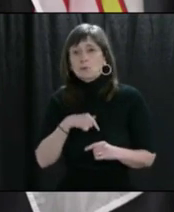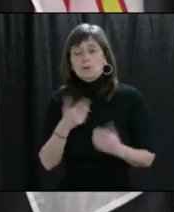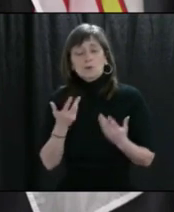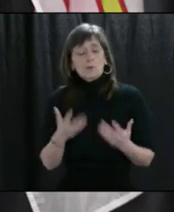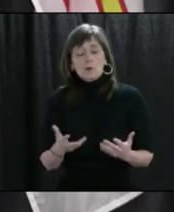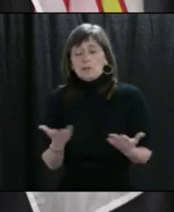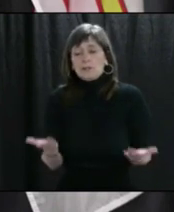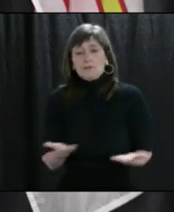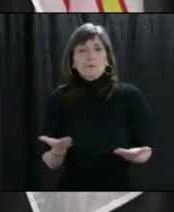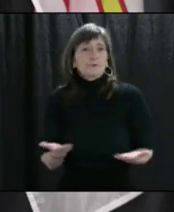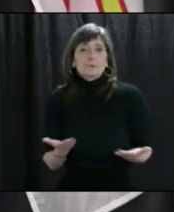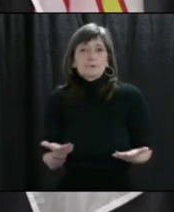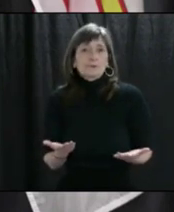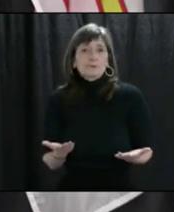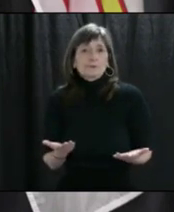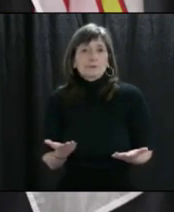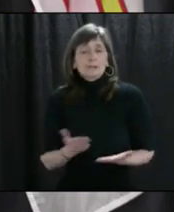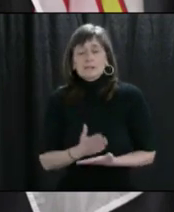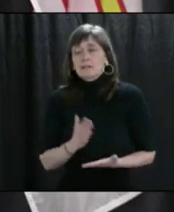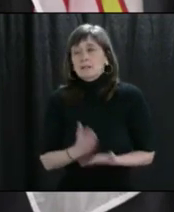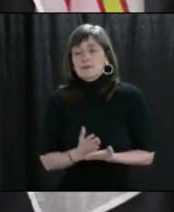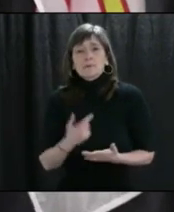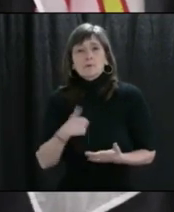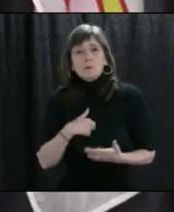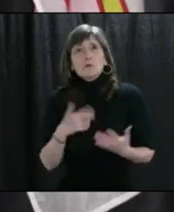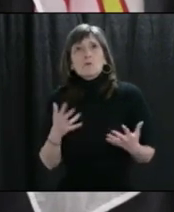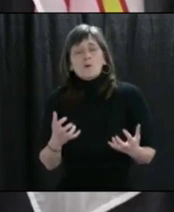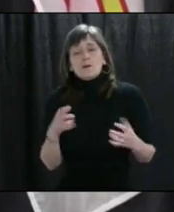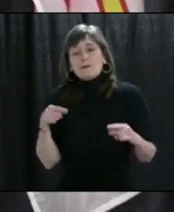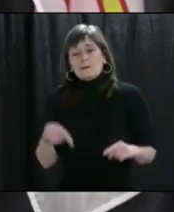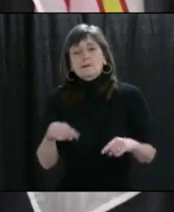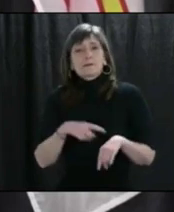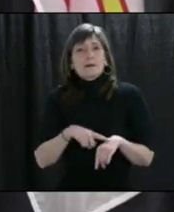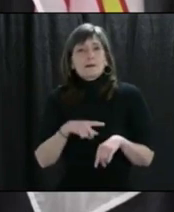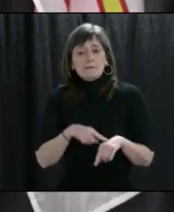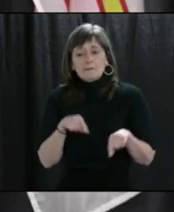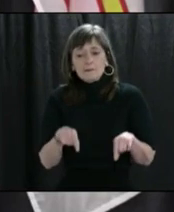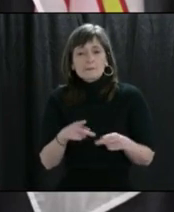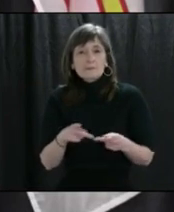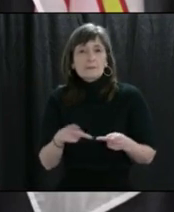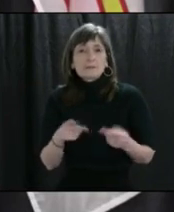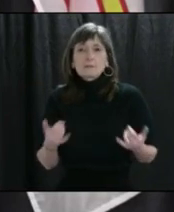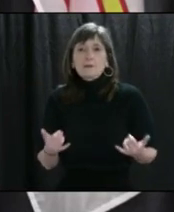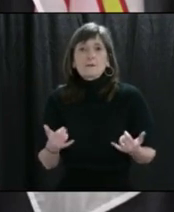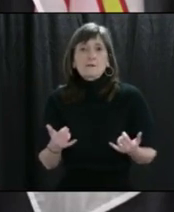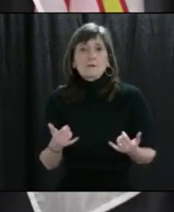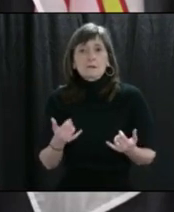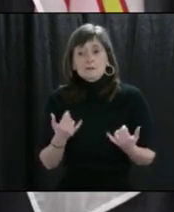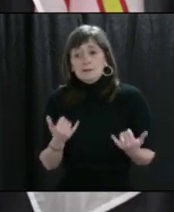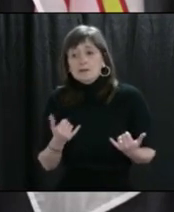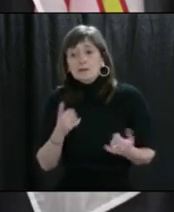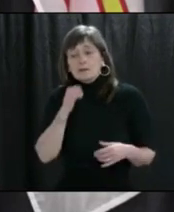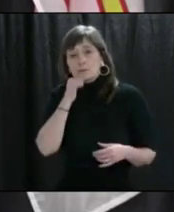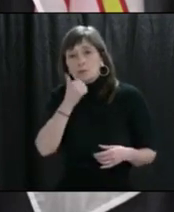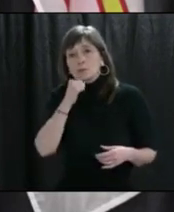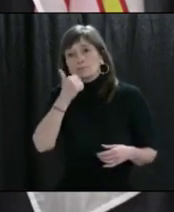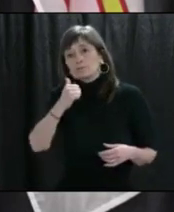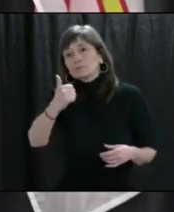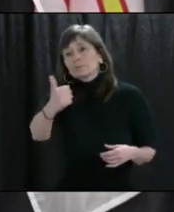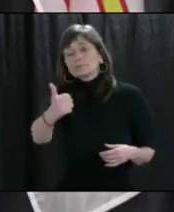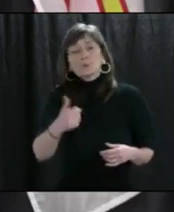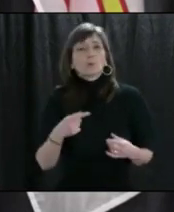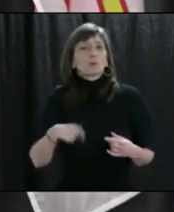This is never where we want to be. Not today. Not tomorrow. Not into the future.